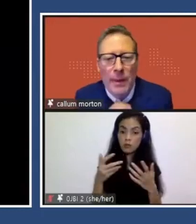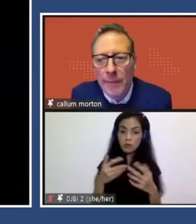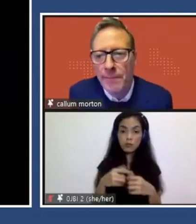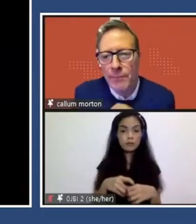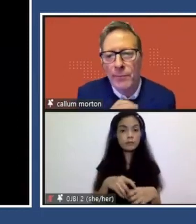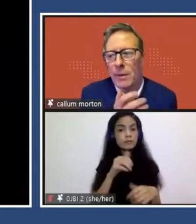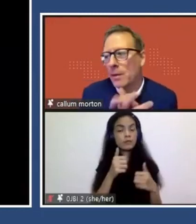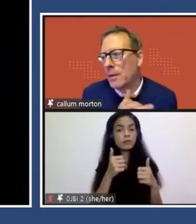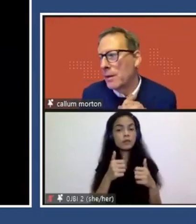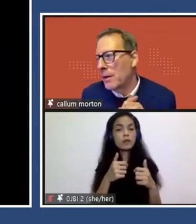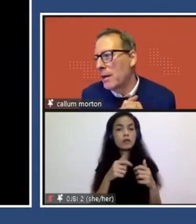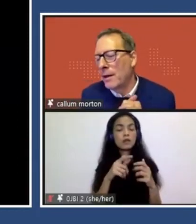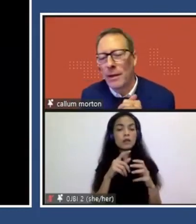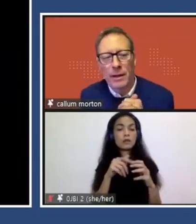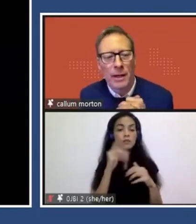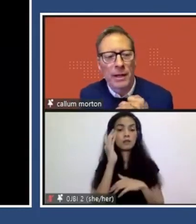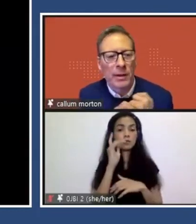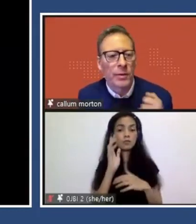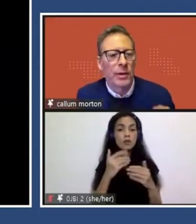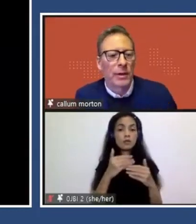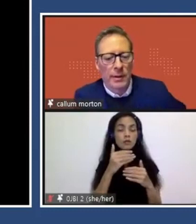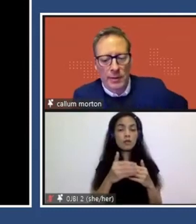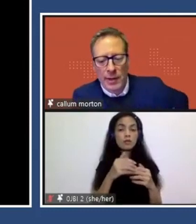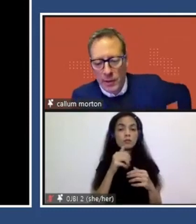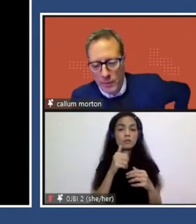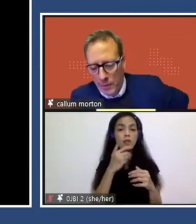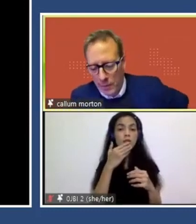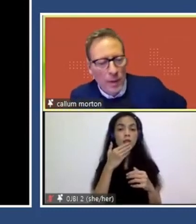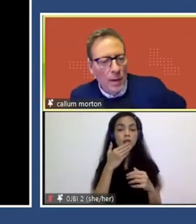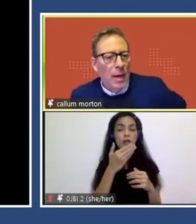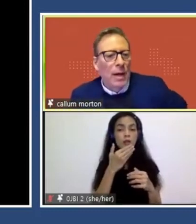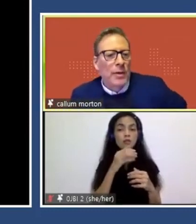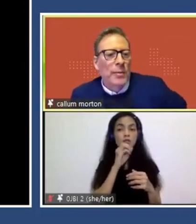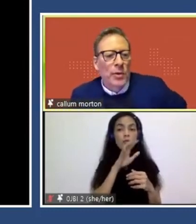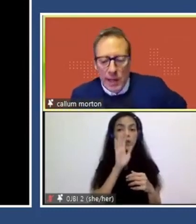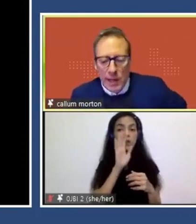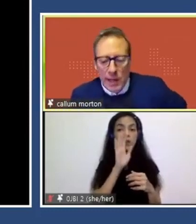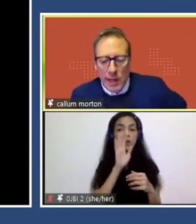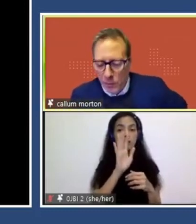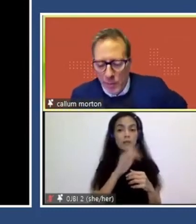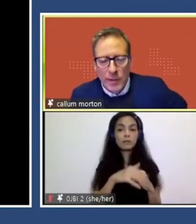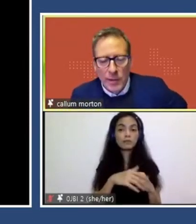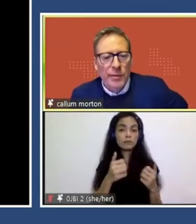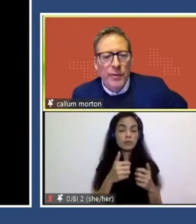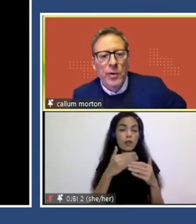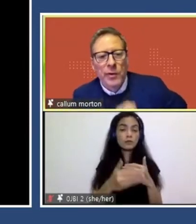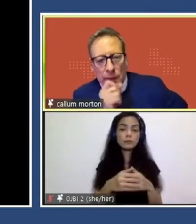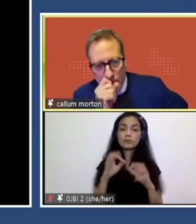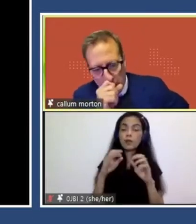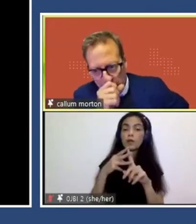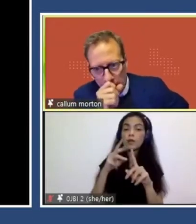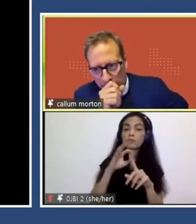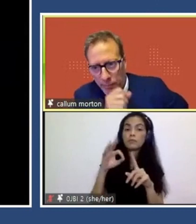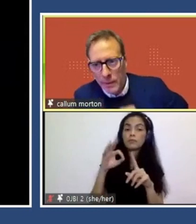can do the Q and A later after your presentation. You may continue, please. Thank you. Michael. So the book, Andrew, I mentioned before,